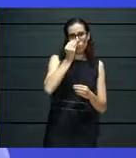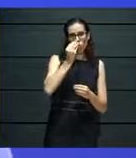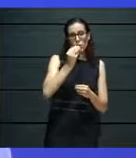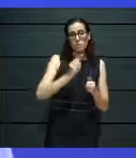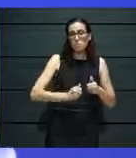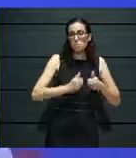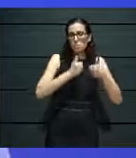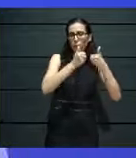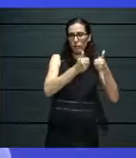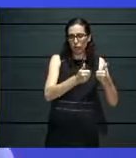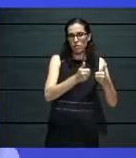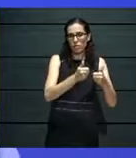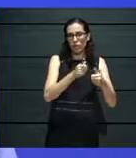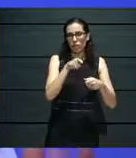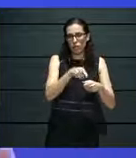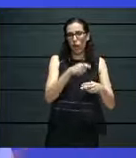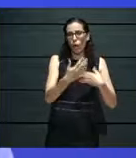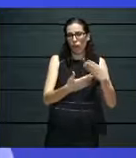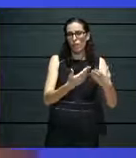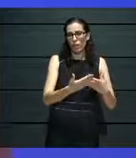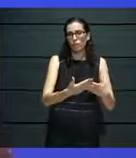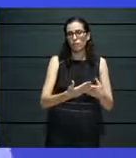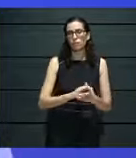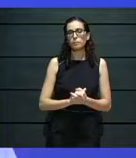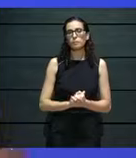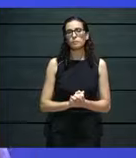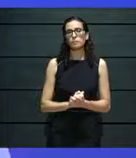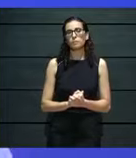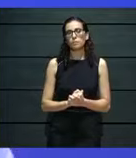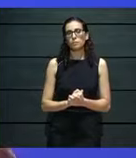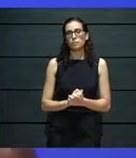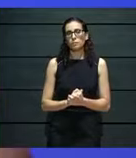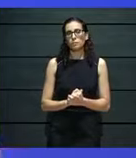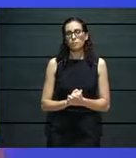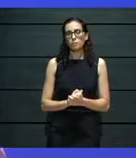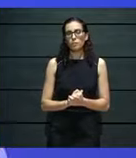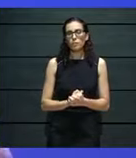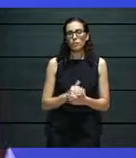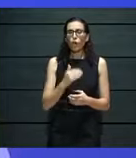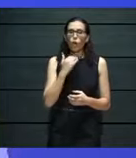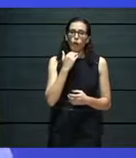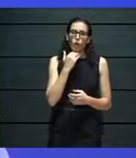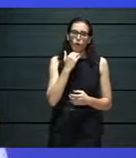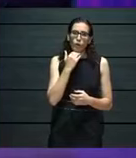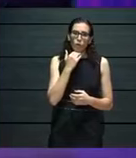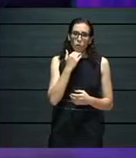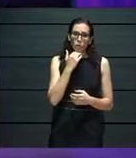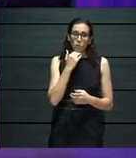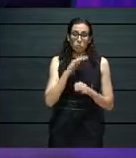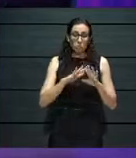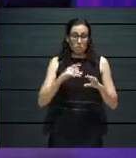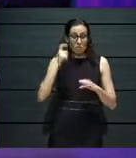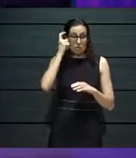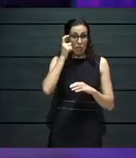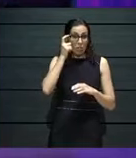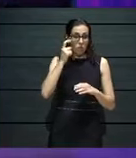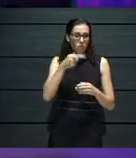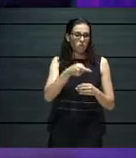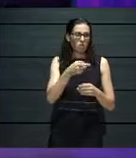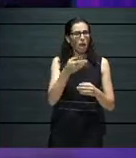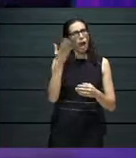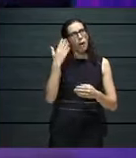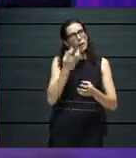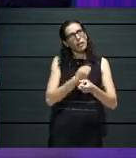So, it's not just about saying, okay, we have an archived project which we can just put on, but it's now